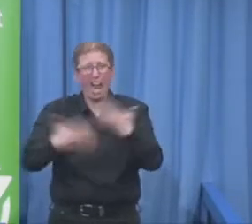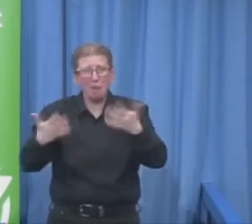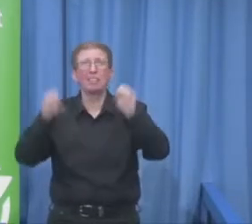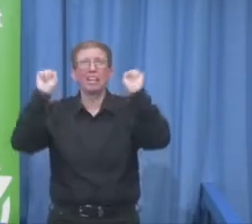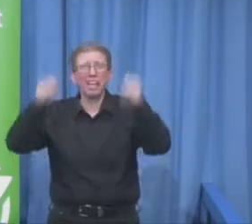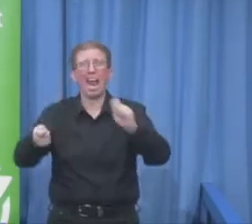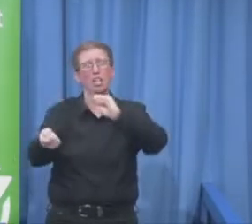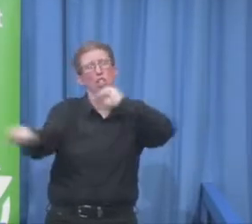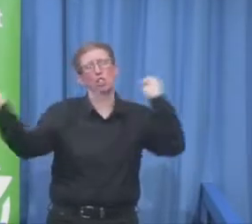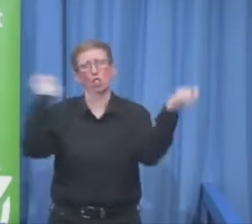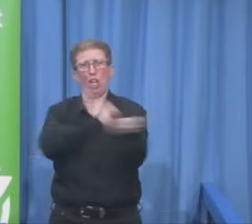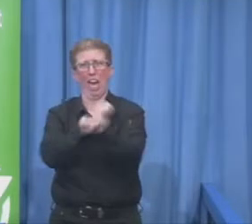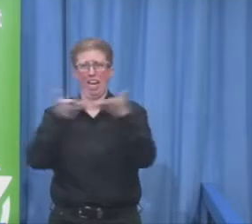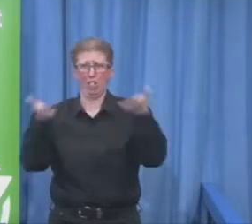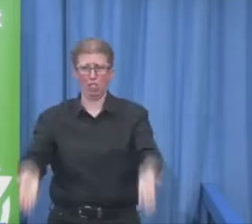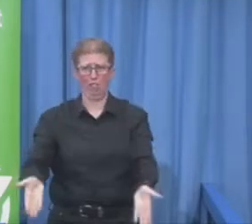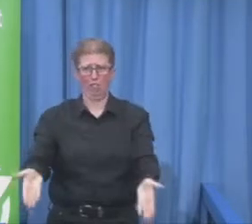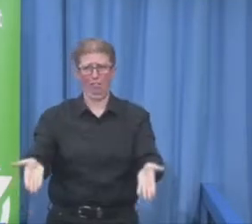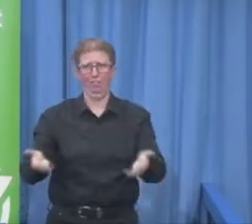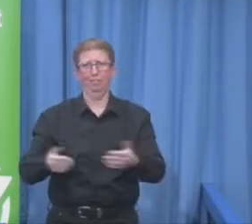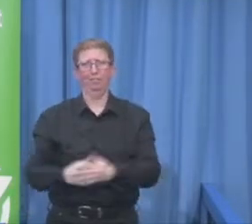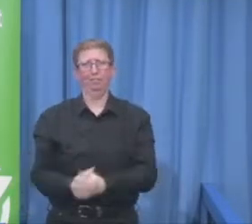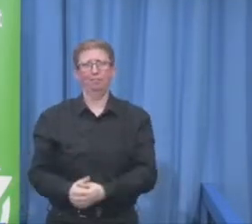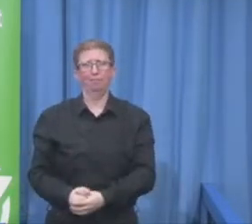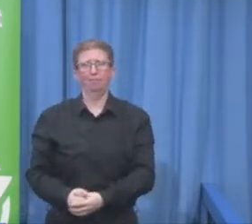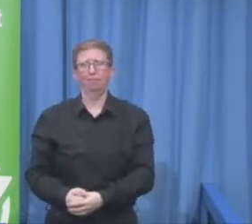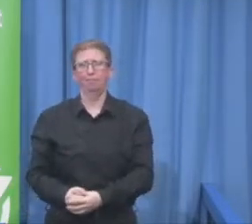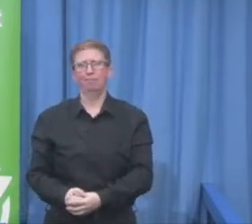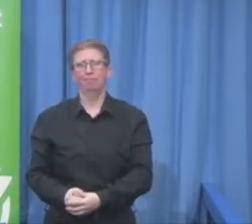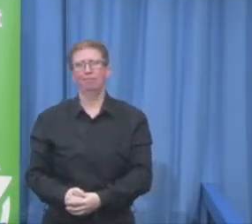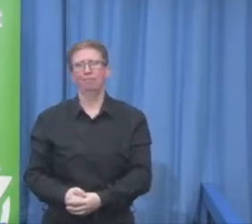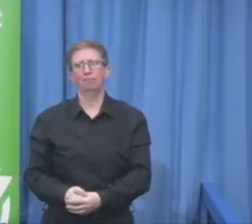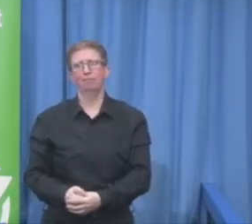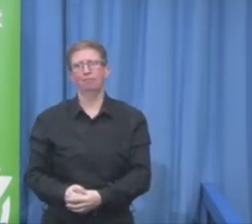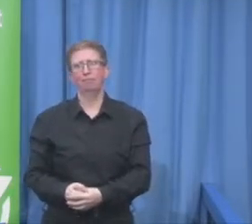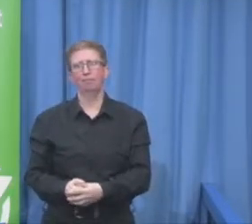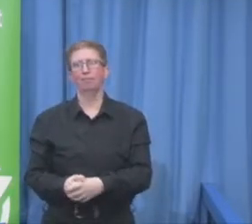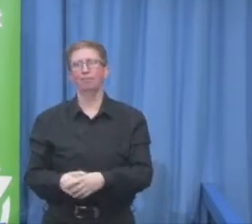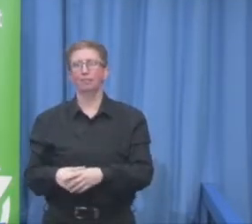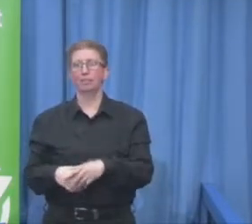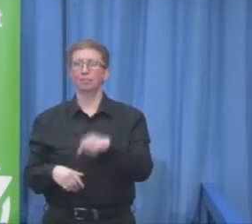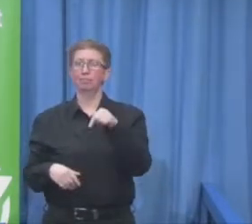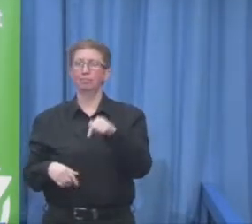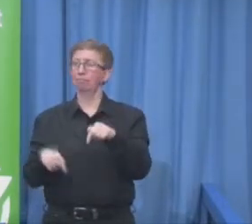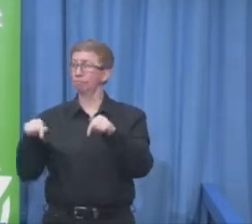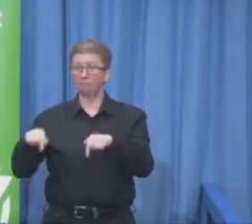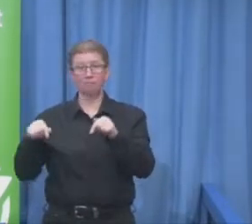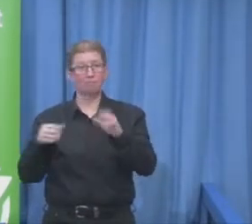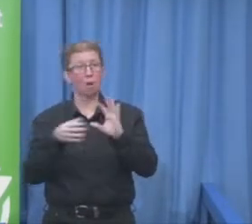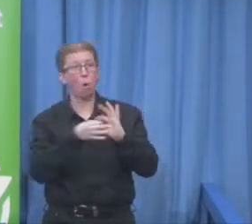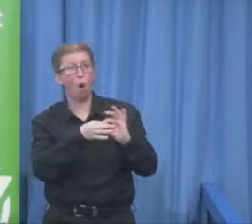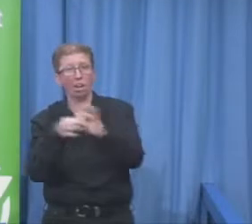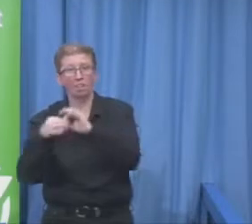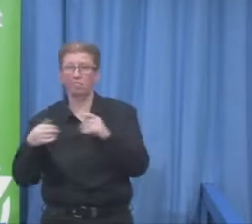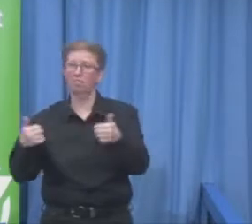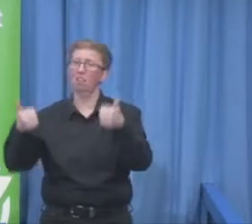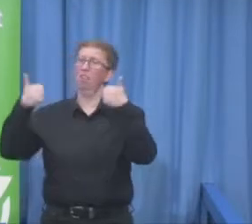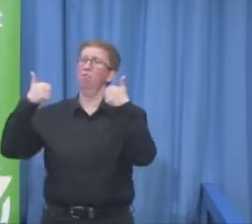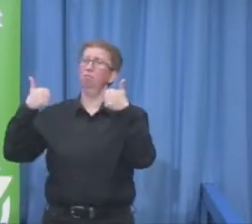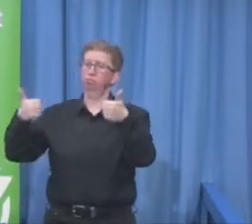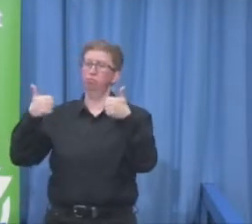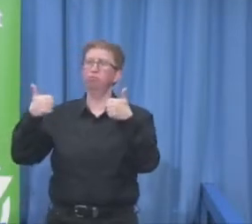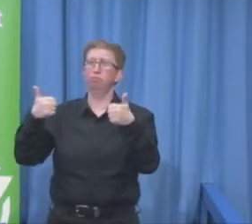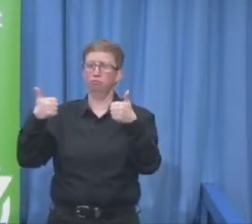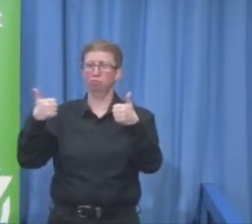premium organization, and they approached Joshua with this idea. We should not let this opportunity drop. This is